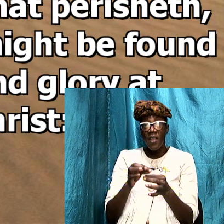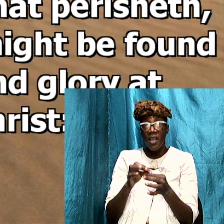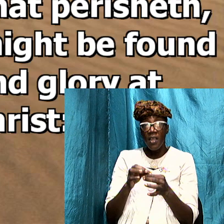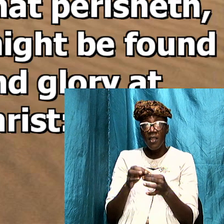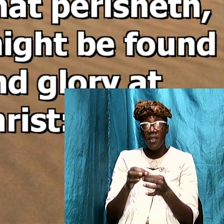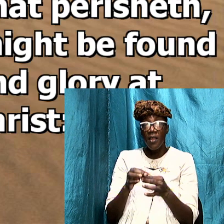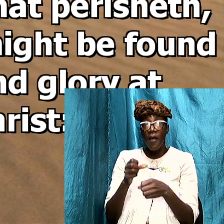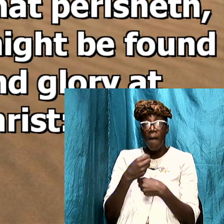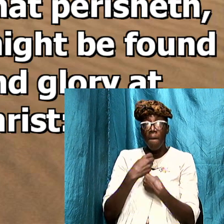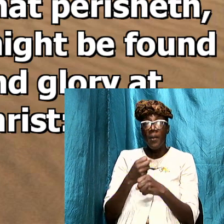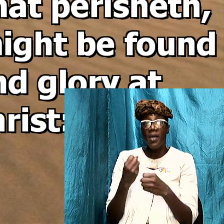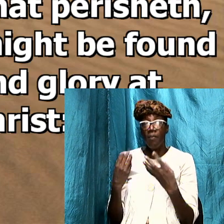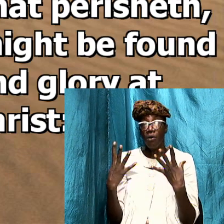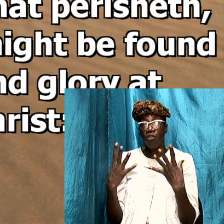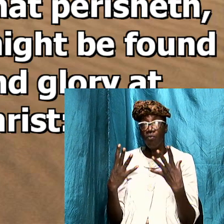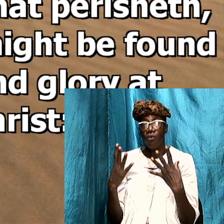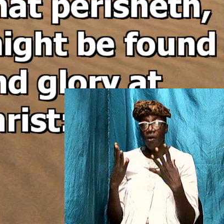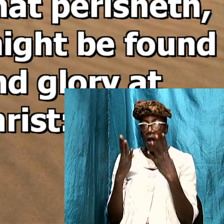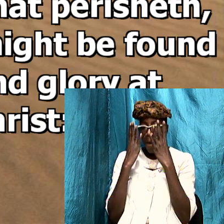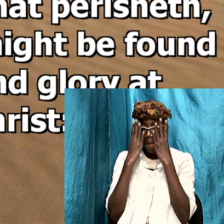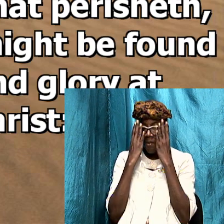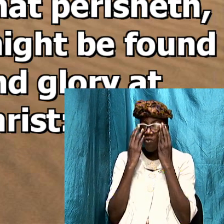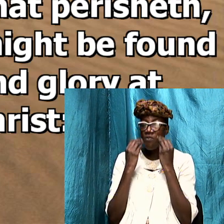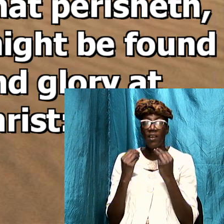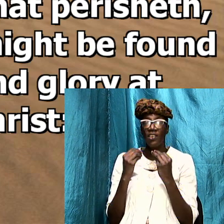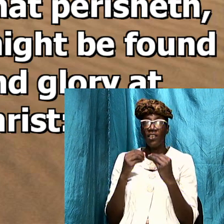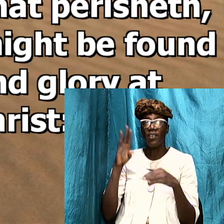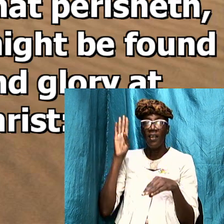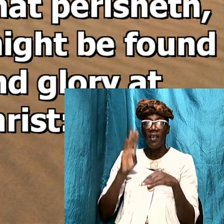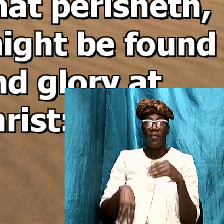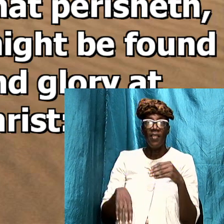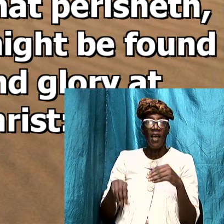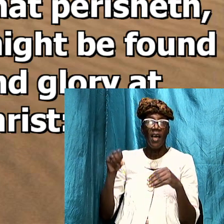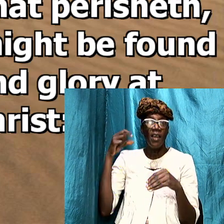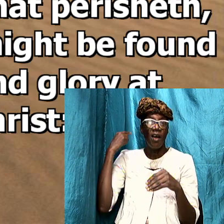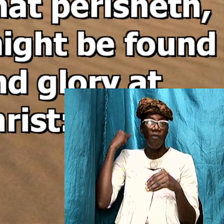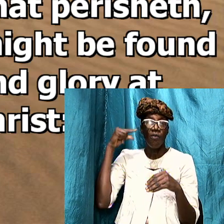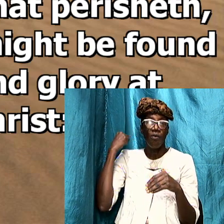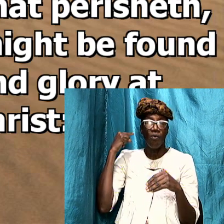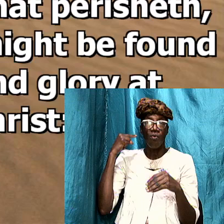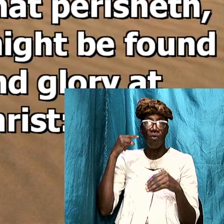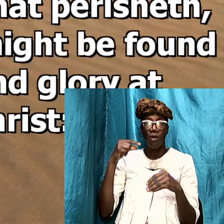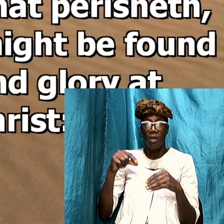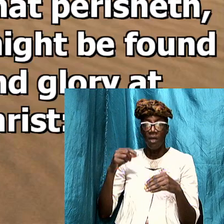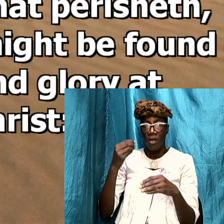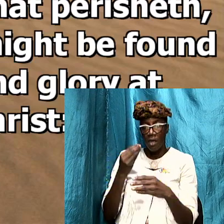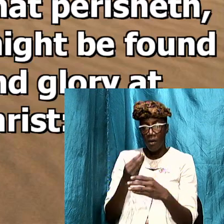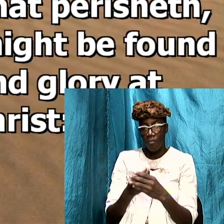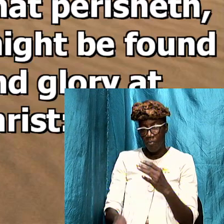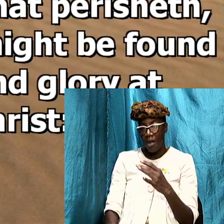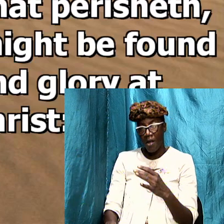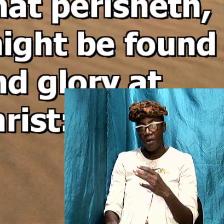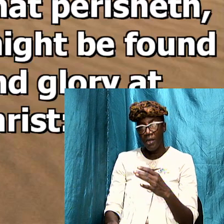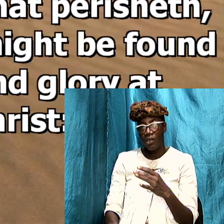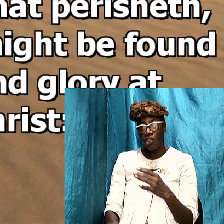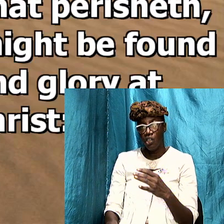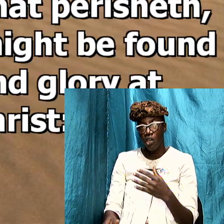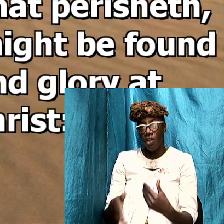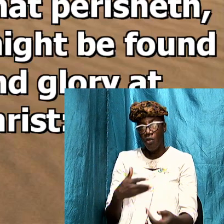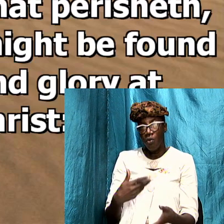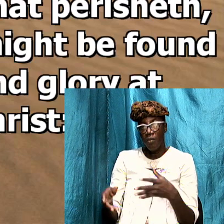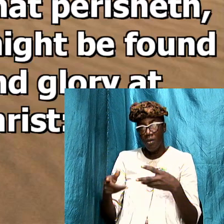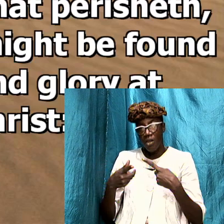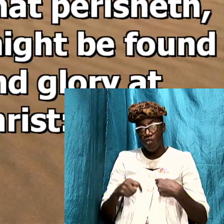being much more precious than of gold that perisheth though it be